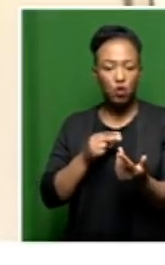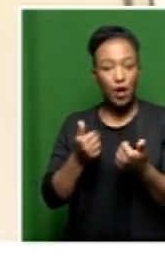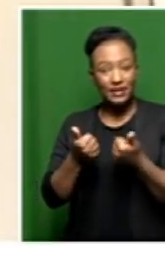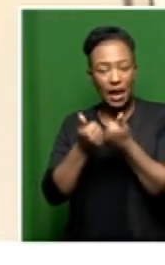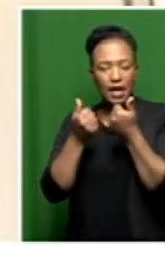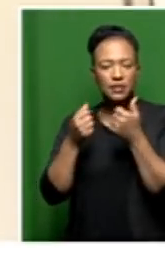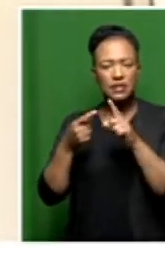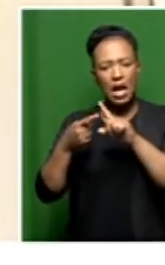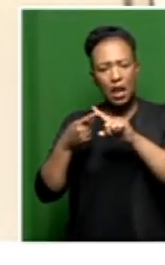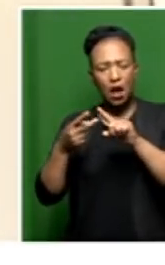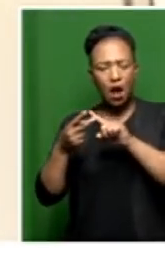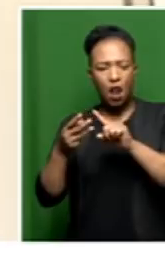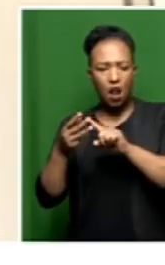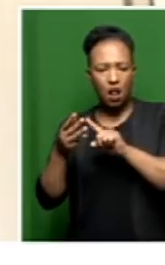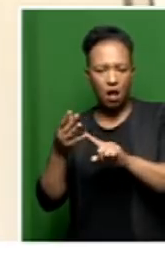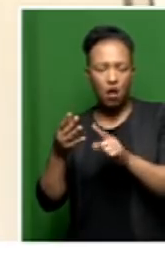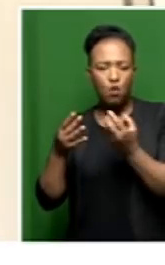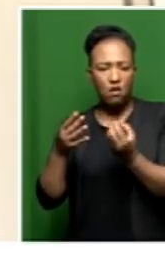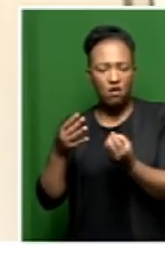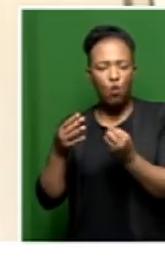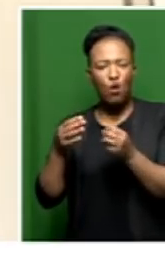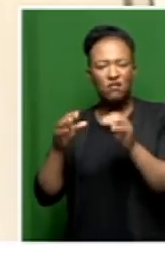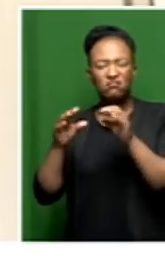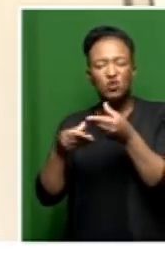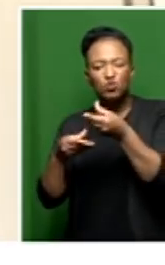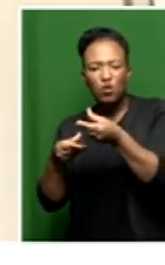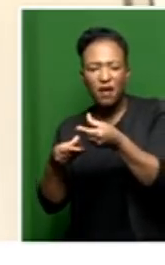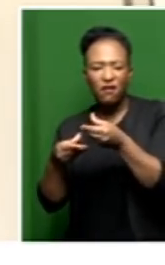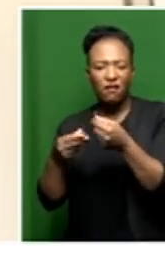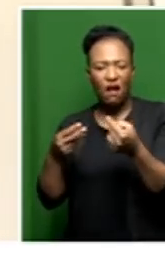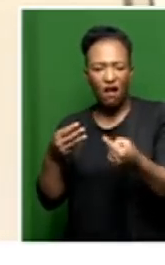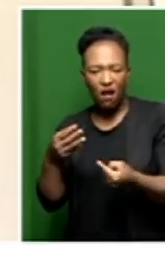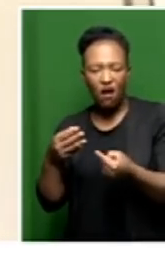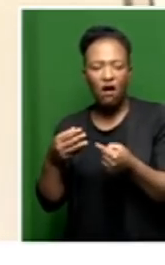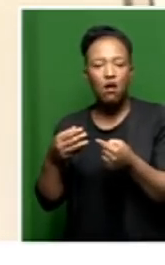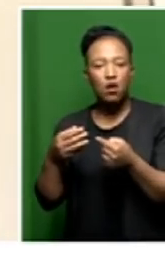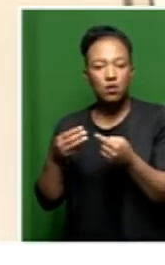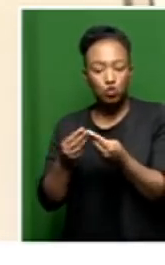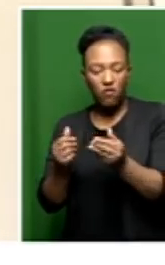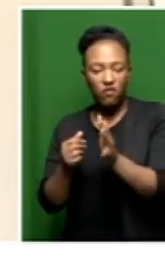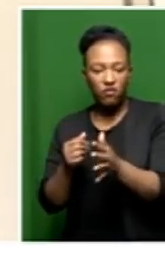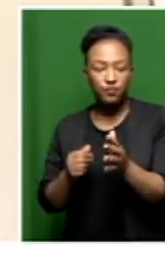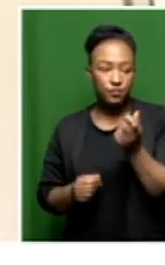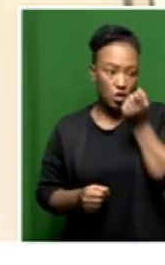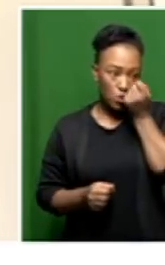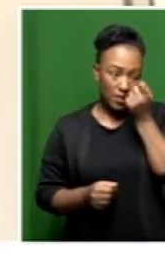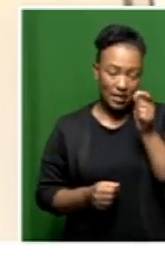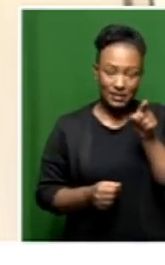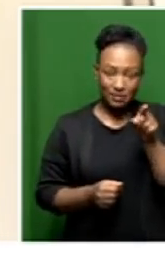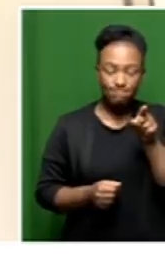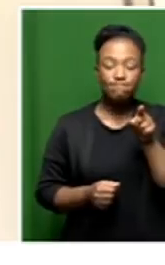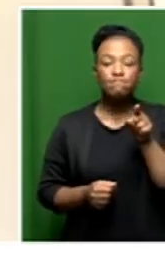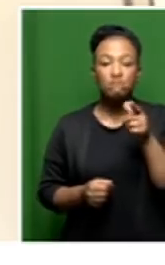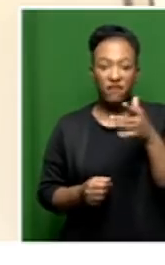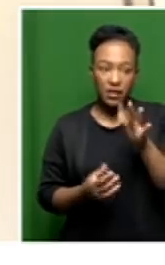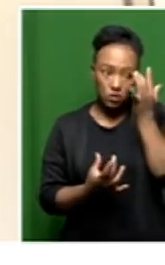challenges that are there with regards to getting the necessary documentation. And you must also understand, as I indicated to